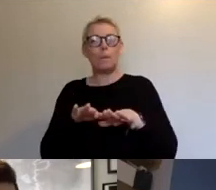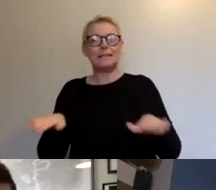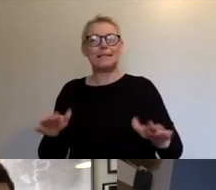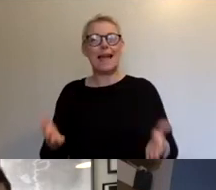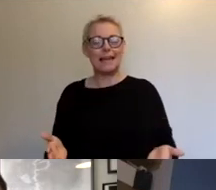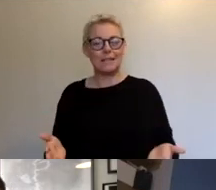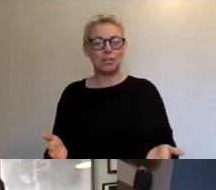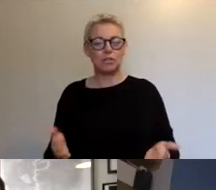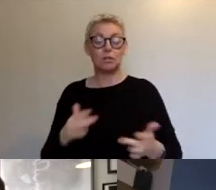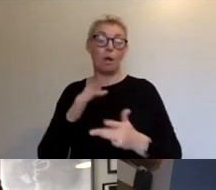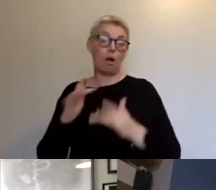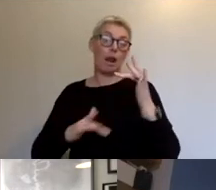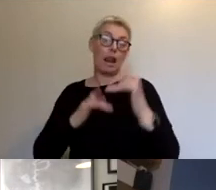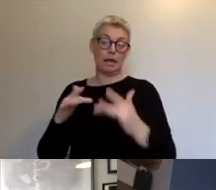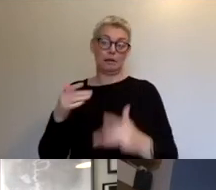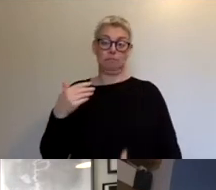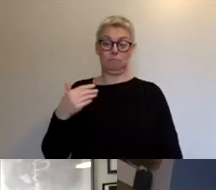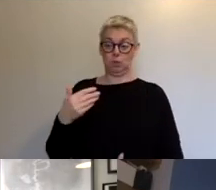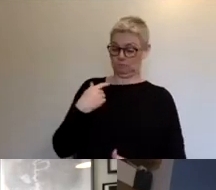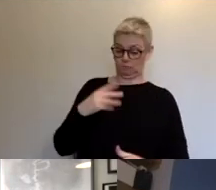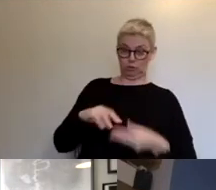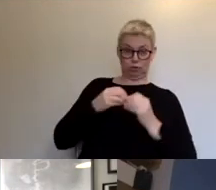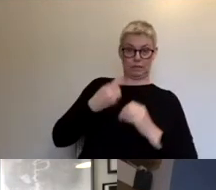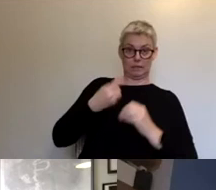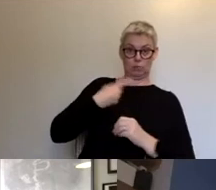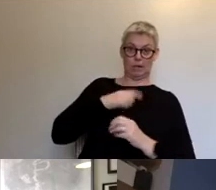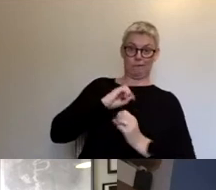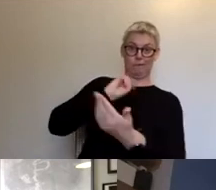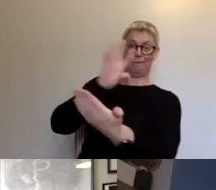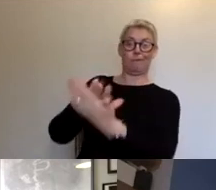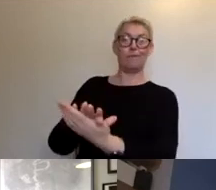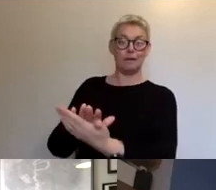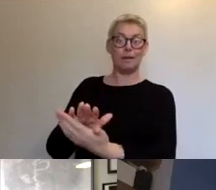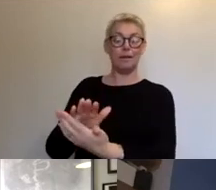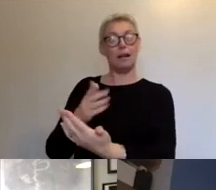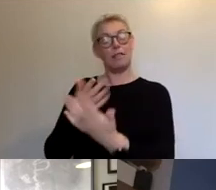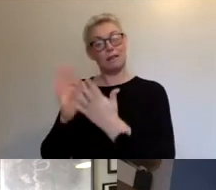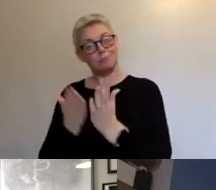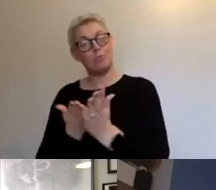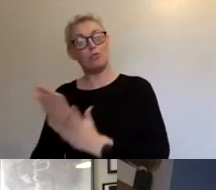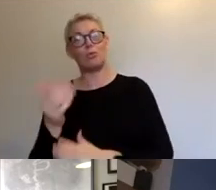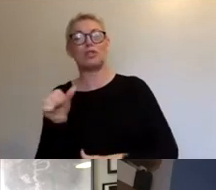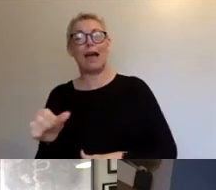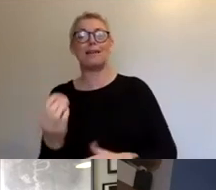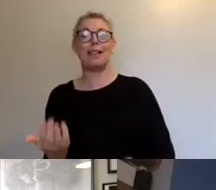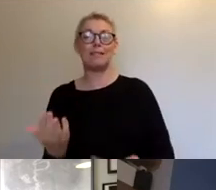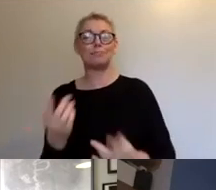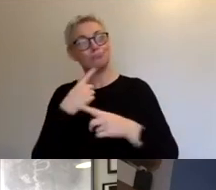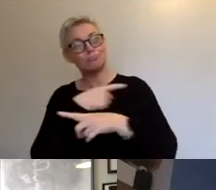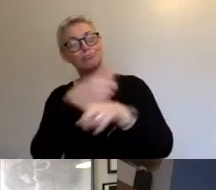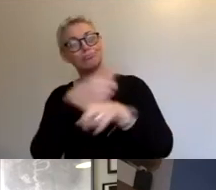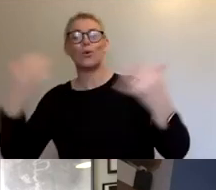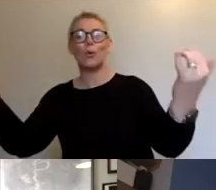people could submit creative things they've done at home and be exhibited through our channels to our audience.